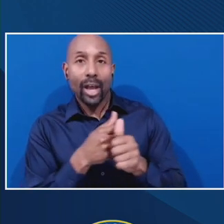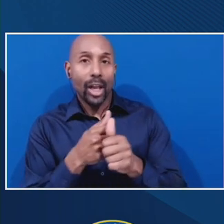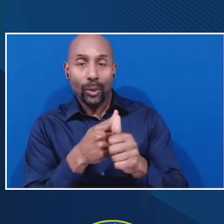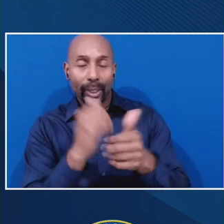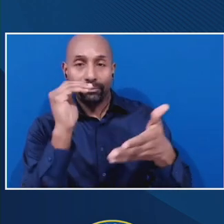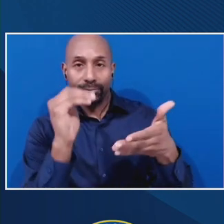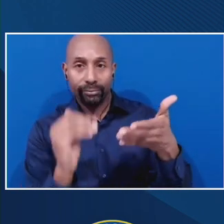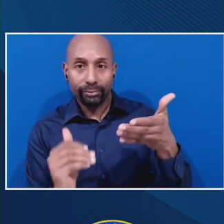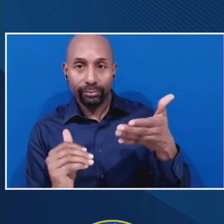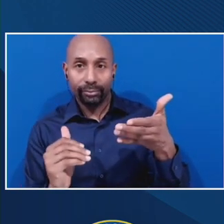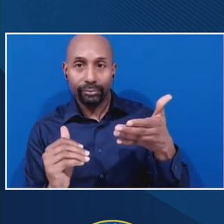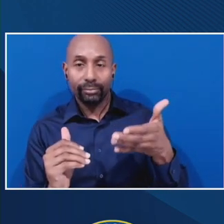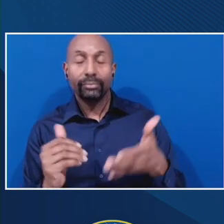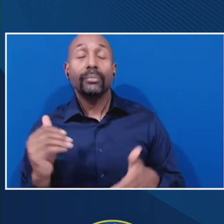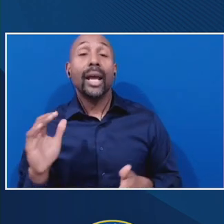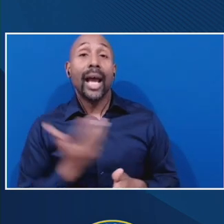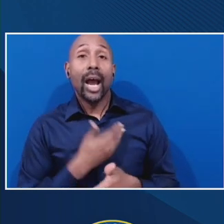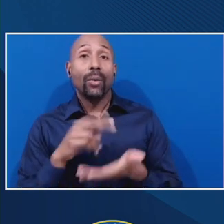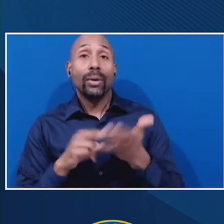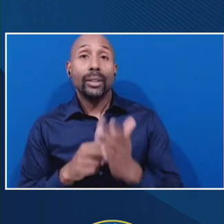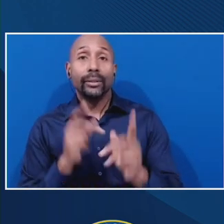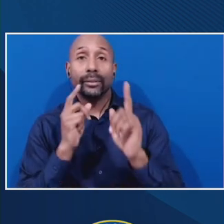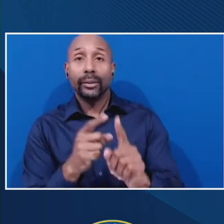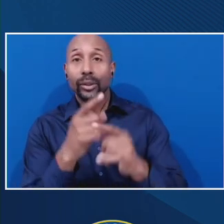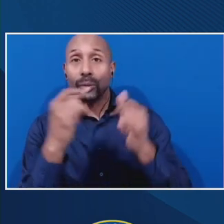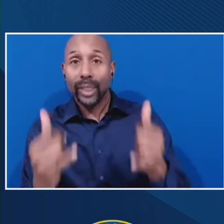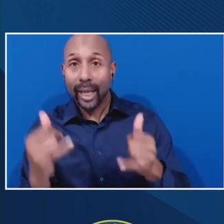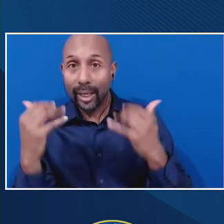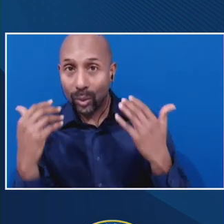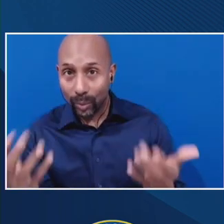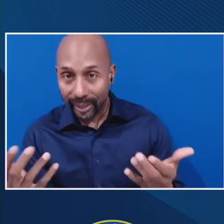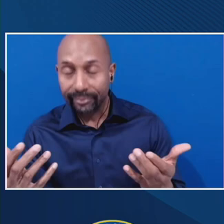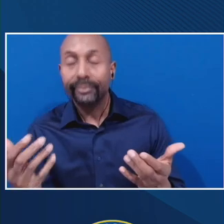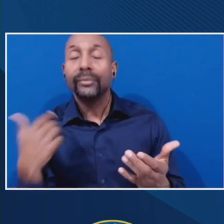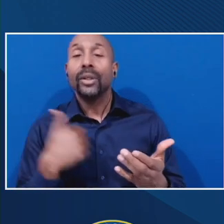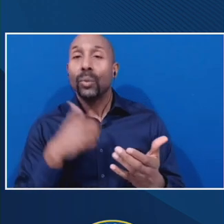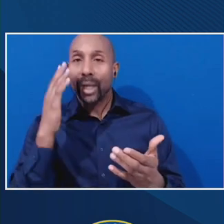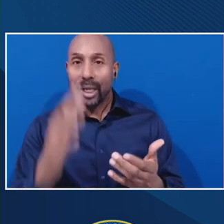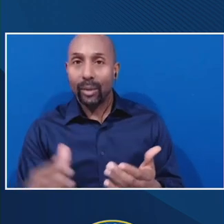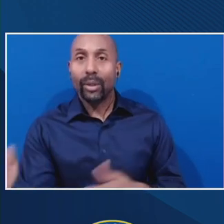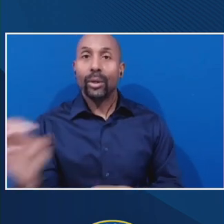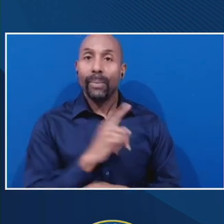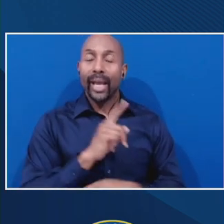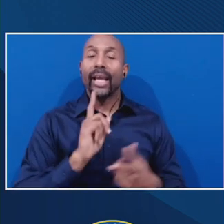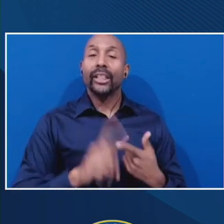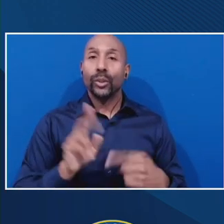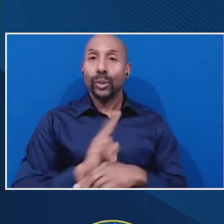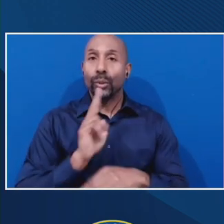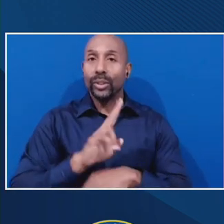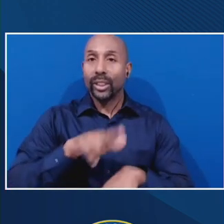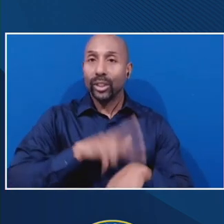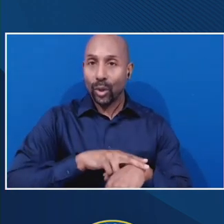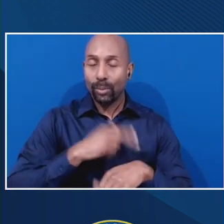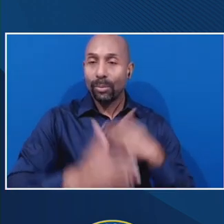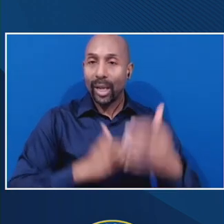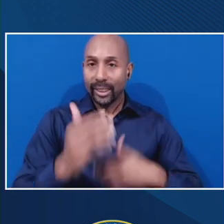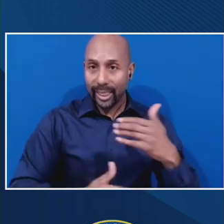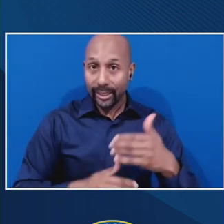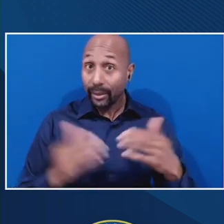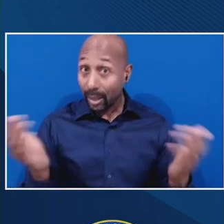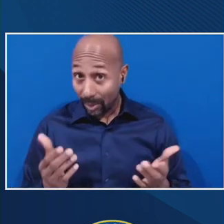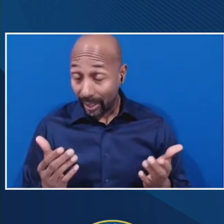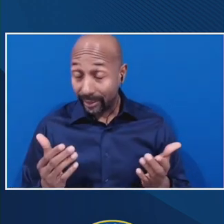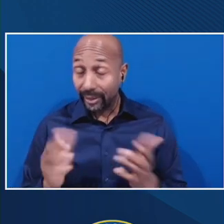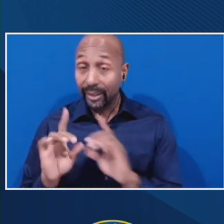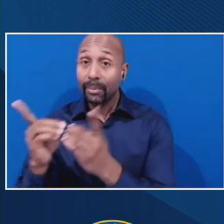The intent today is that we will revert back to the normal process of the department presenting